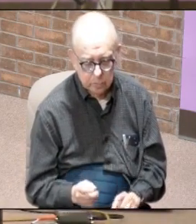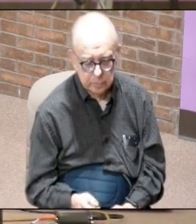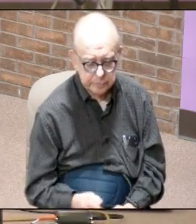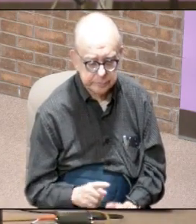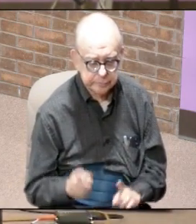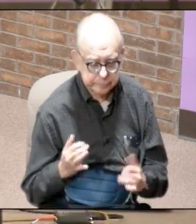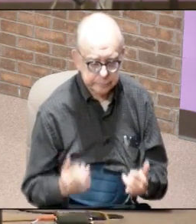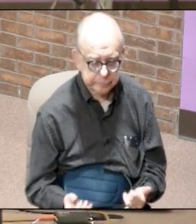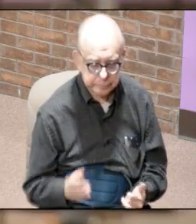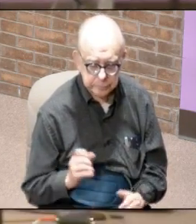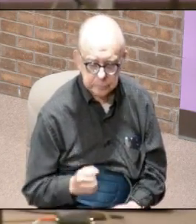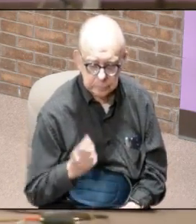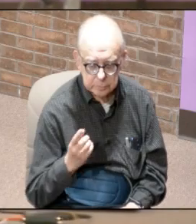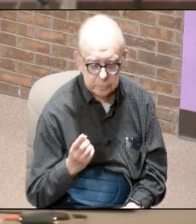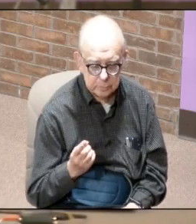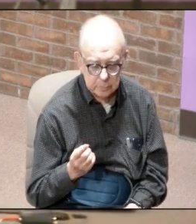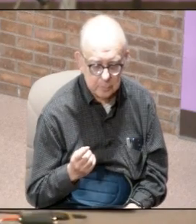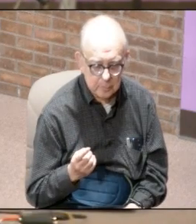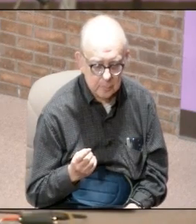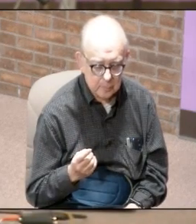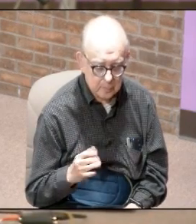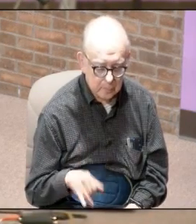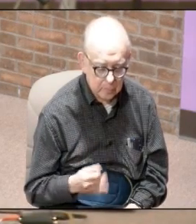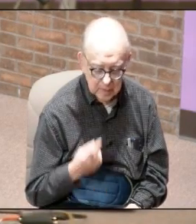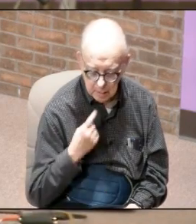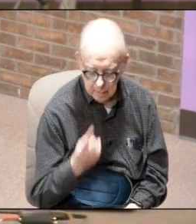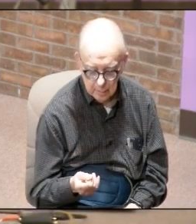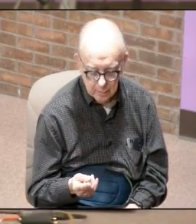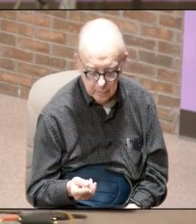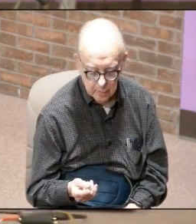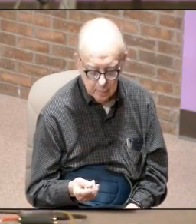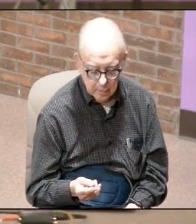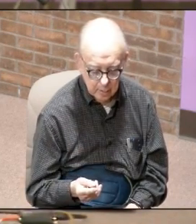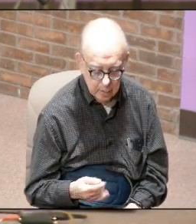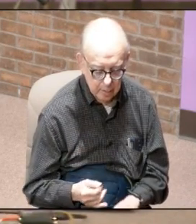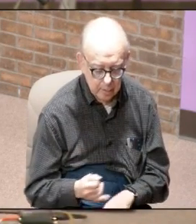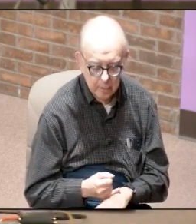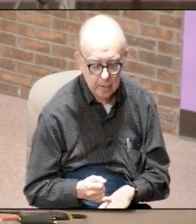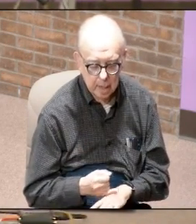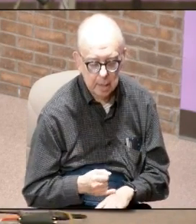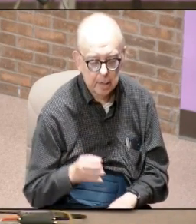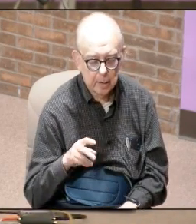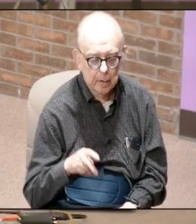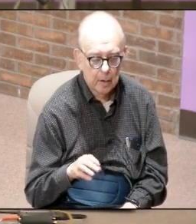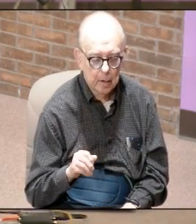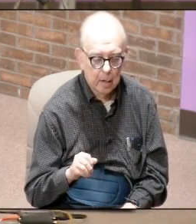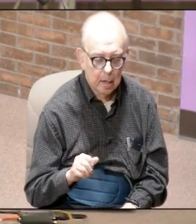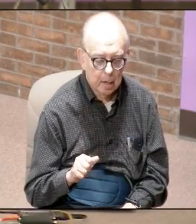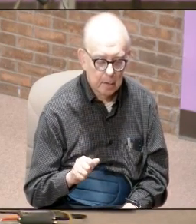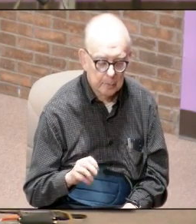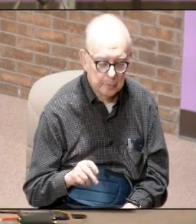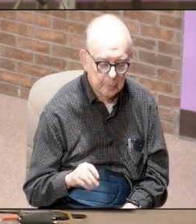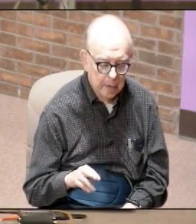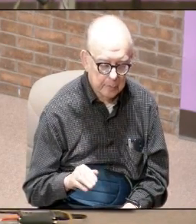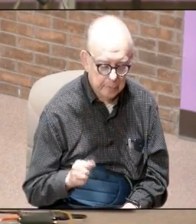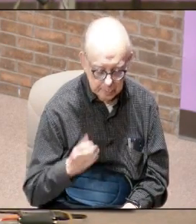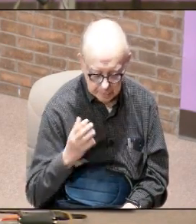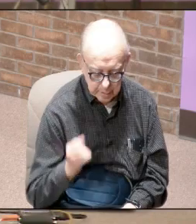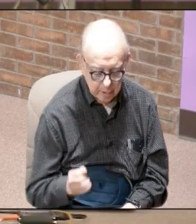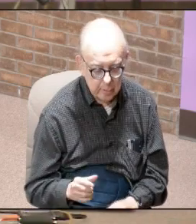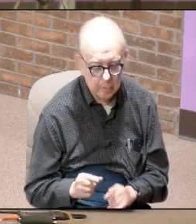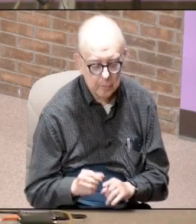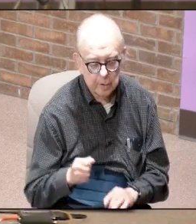but now we need to understand what John was saying he says I was on the island of Patmos because of the word